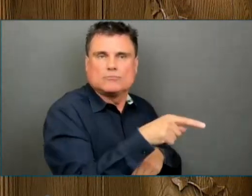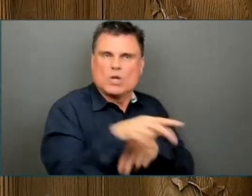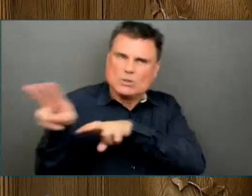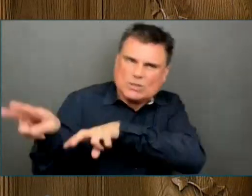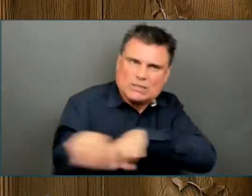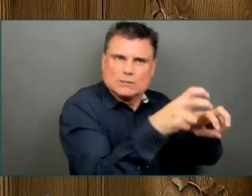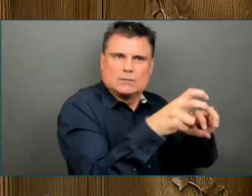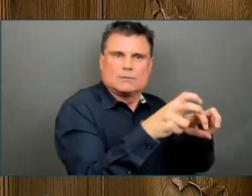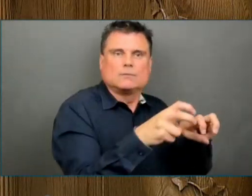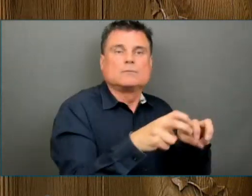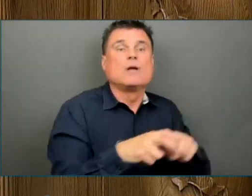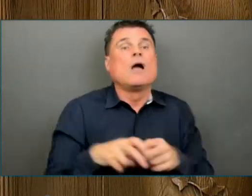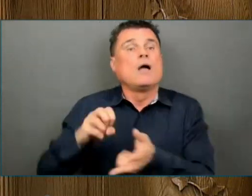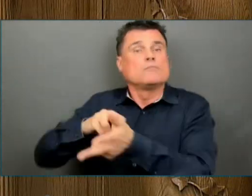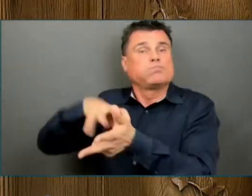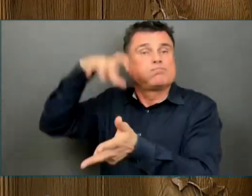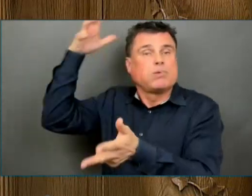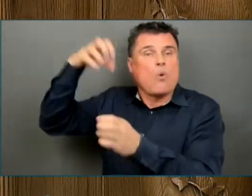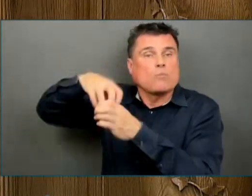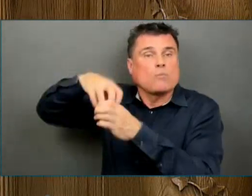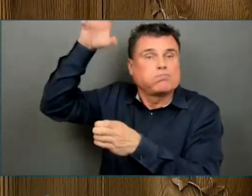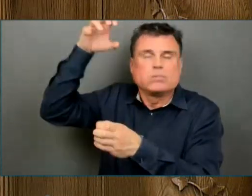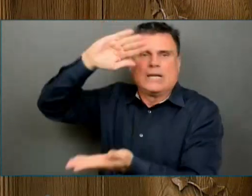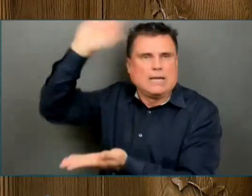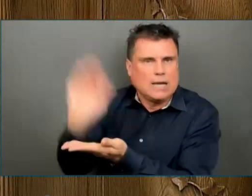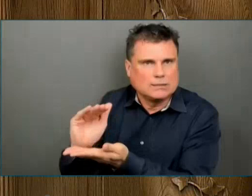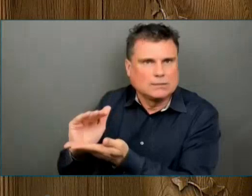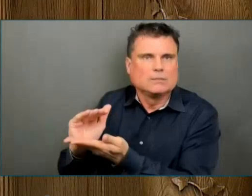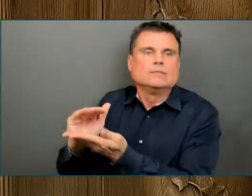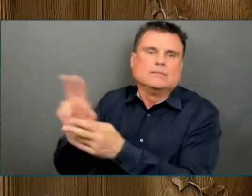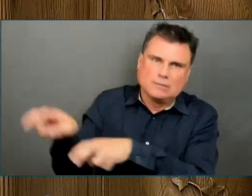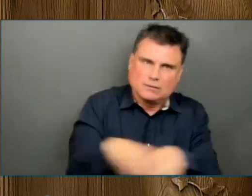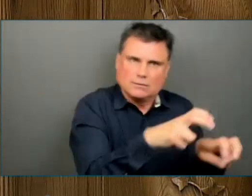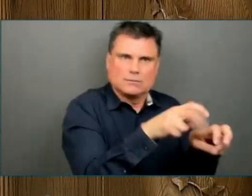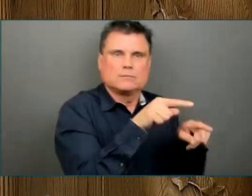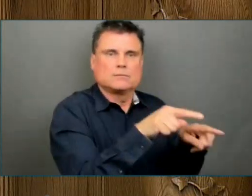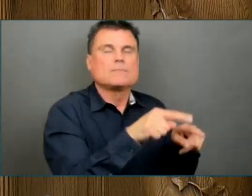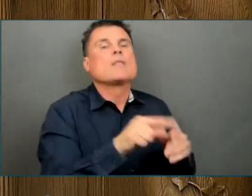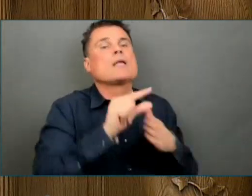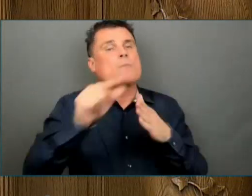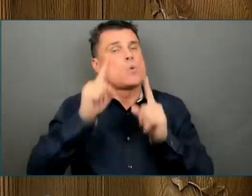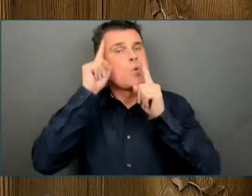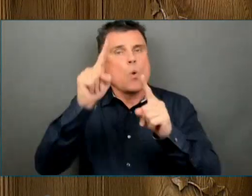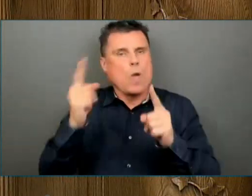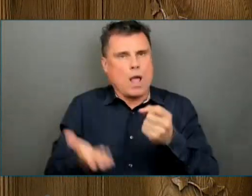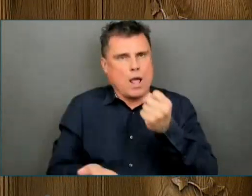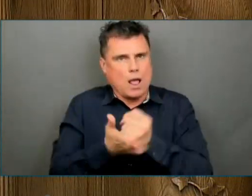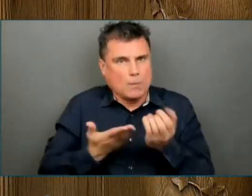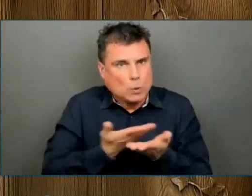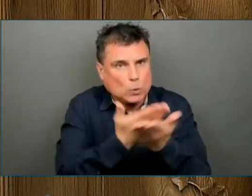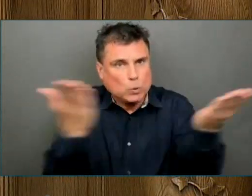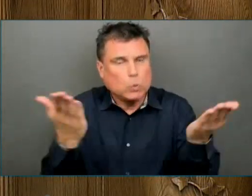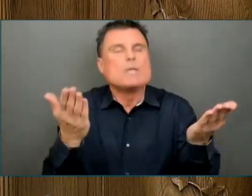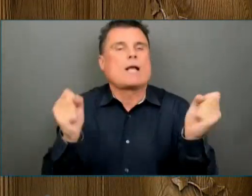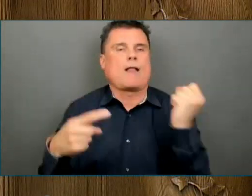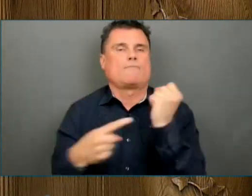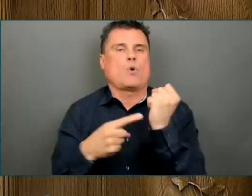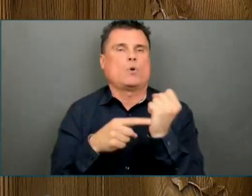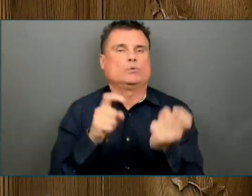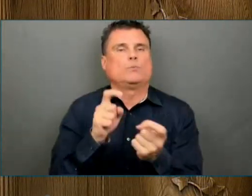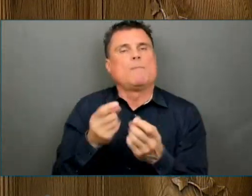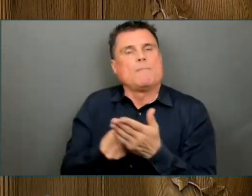easier to buy electric vehicles, and working to support emission reductions in transit fleets and heavy-duty trucking.